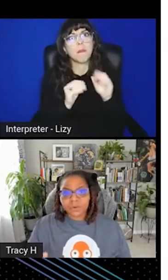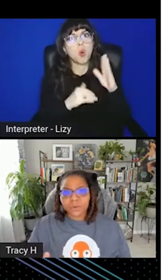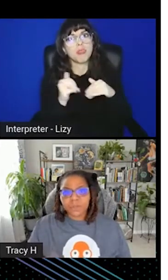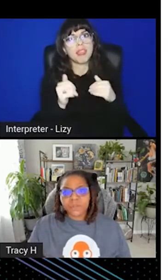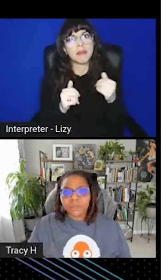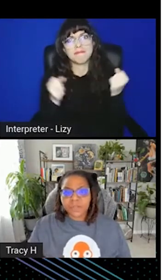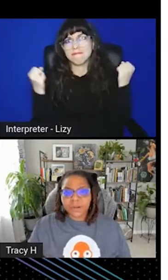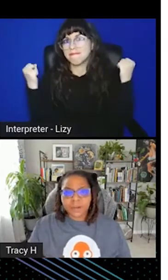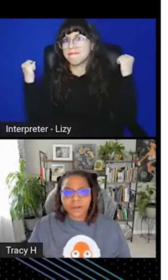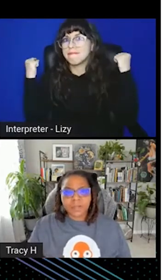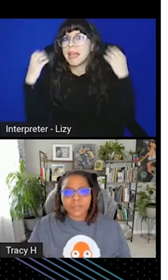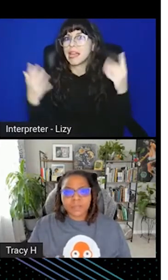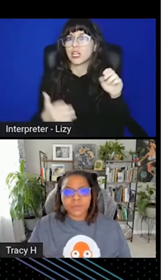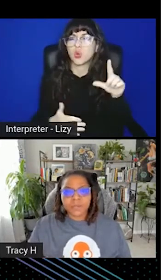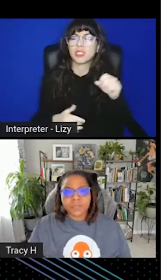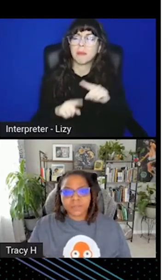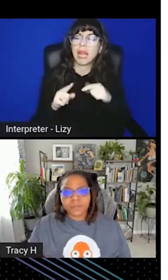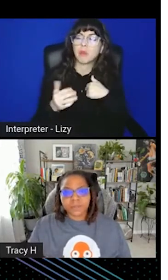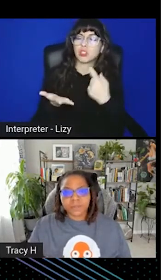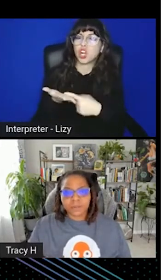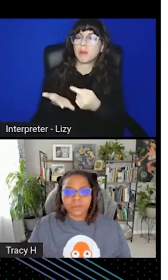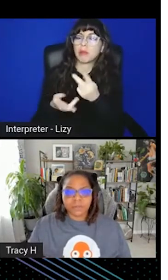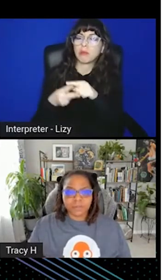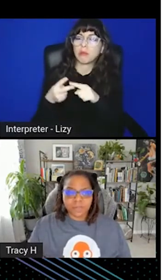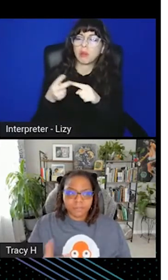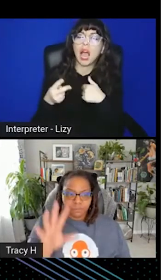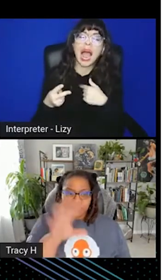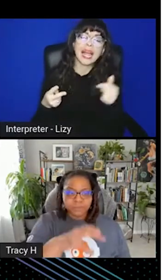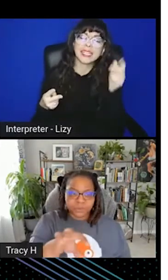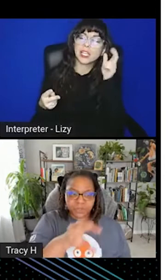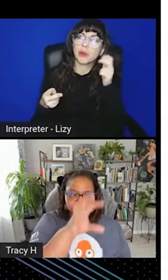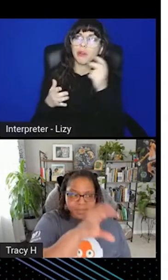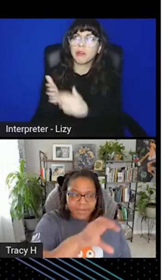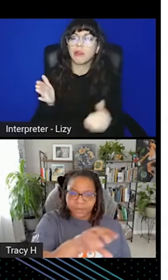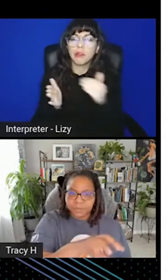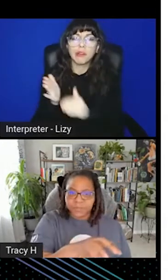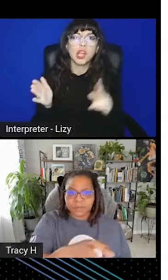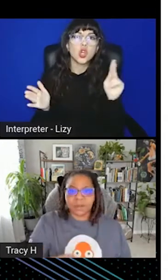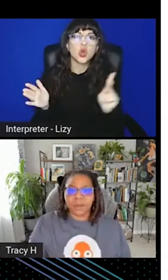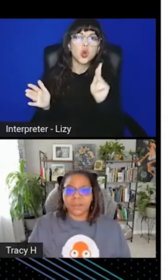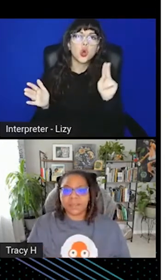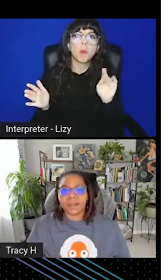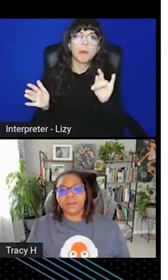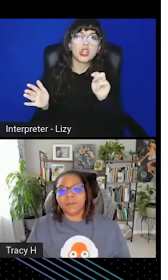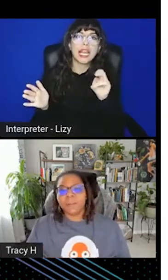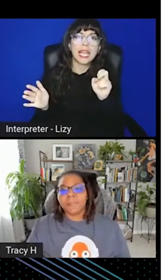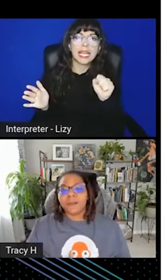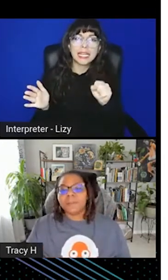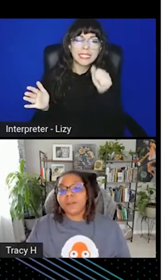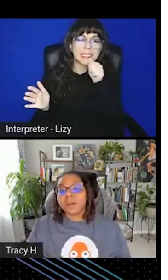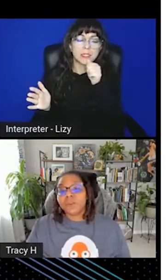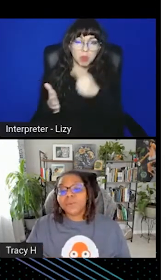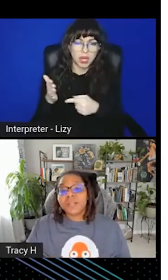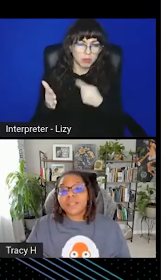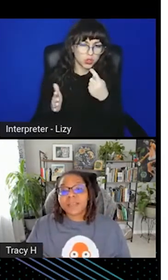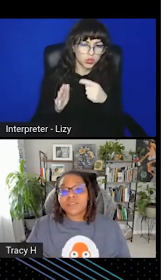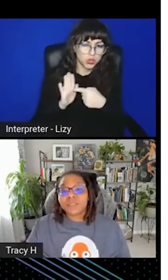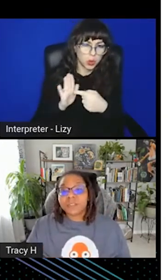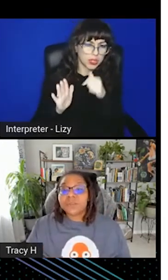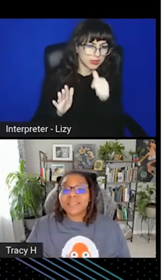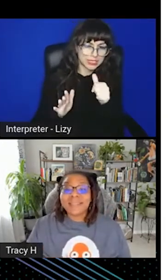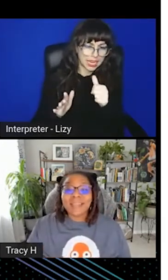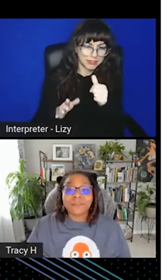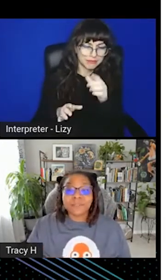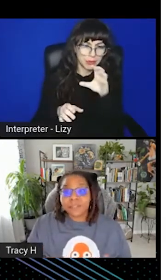So one of the tools I hear about is Kubernetes secrets. And what I'm showing you is not encrypted in the diagram. But Kubernetes actually